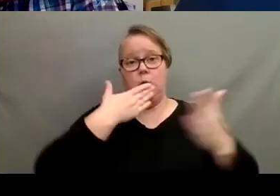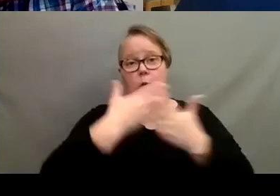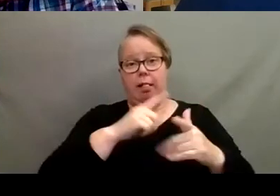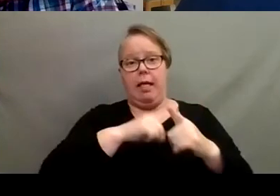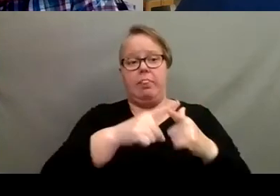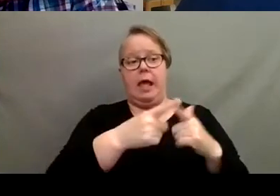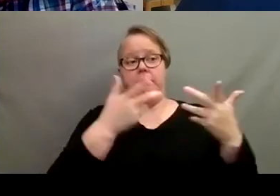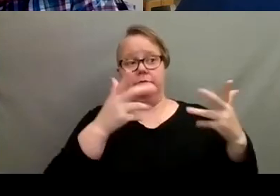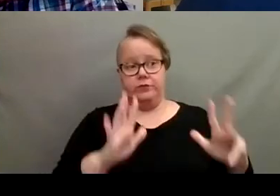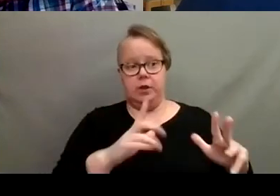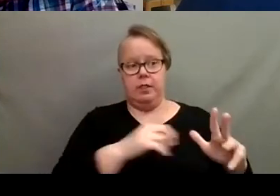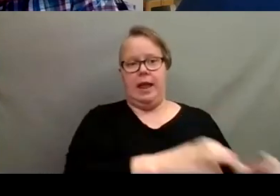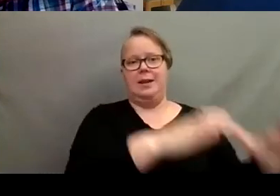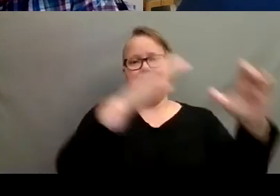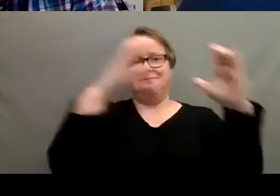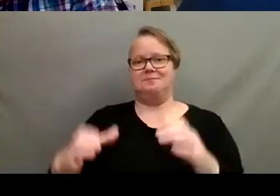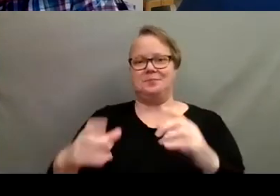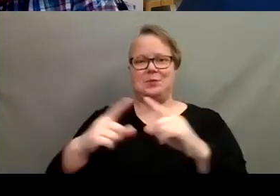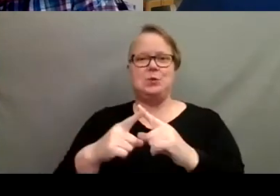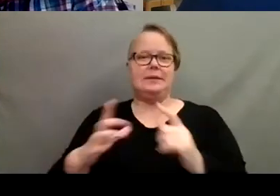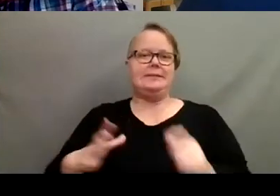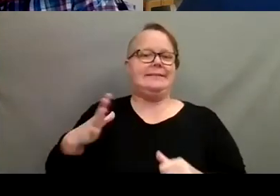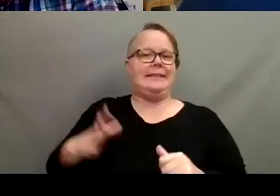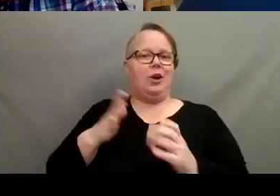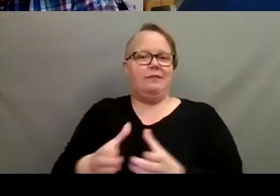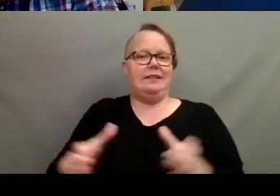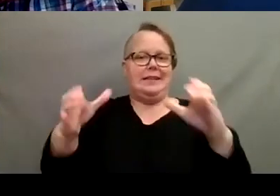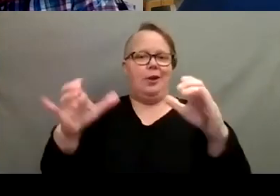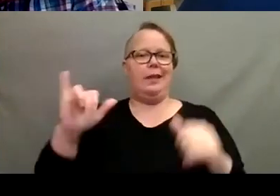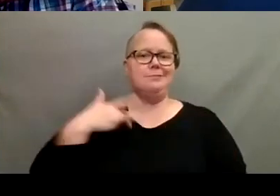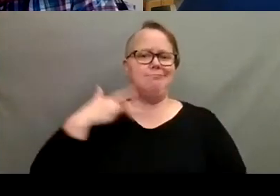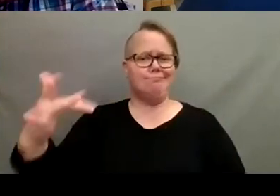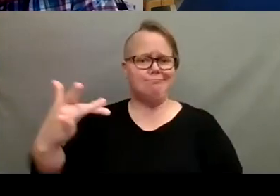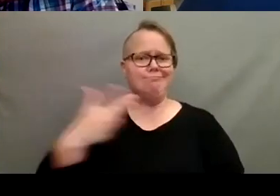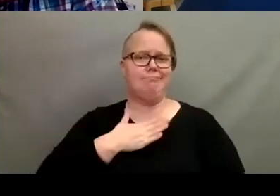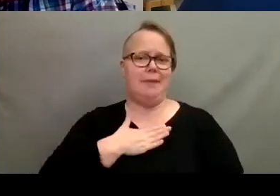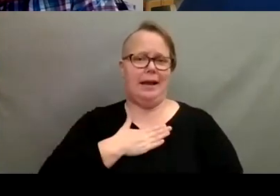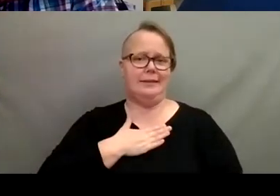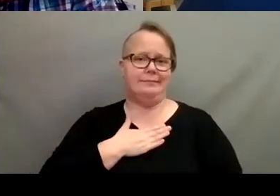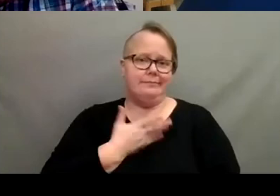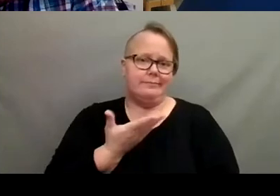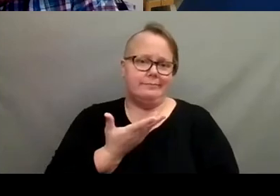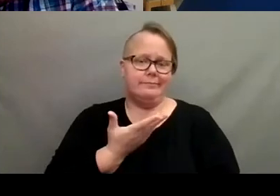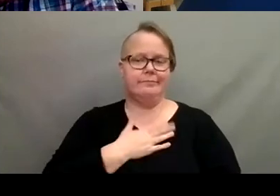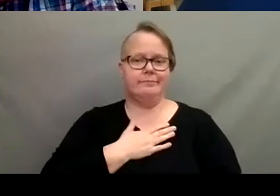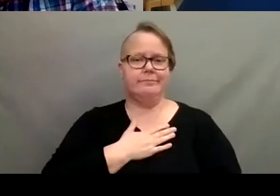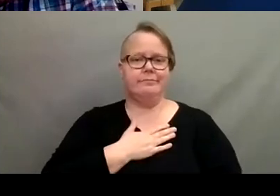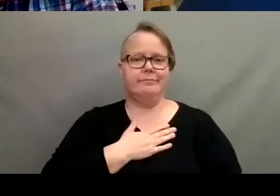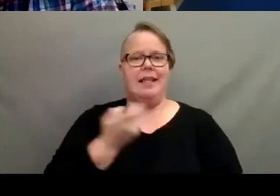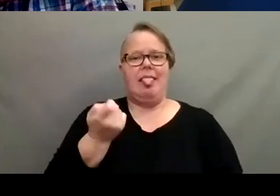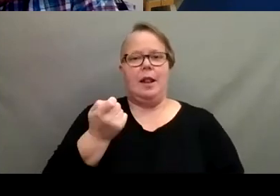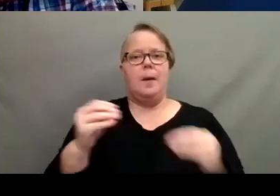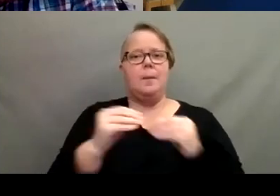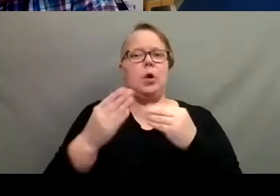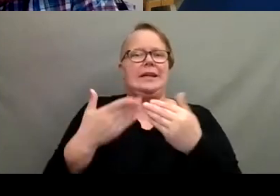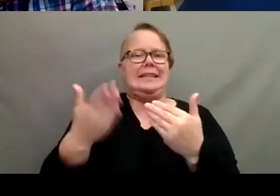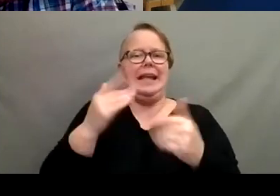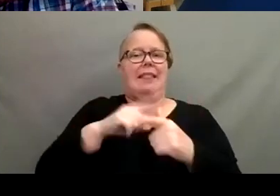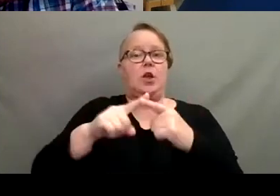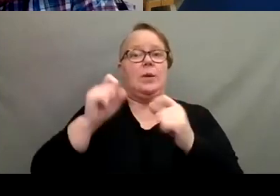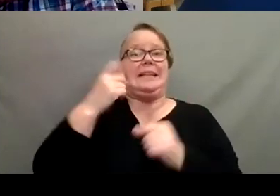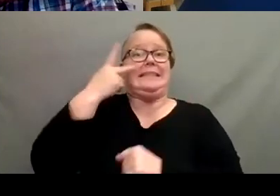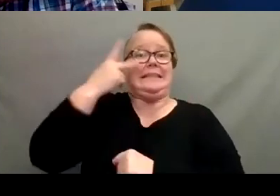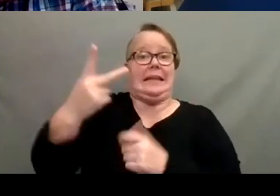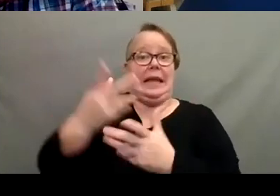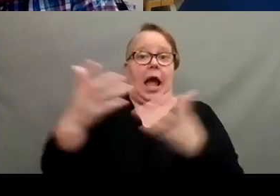to the, to the decorative, container. That was usually for me a little bit, a little bit easier. And then you could really see how